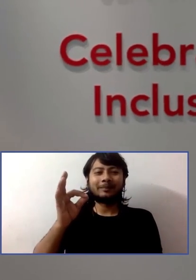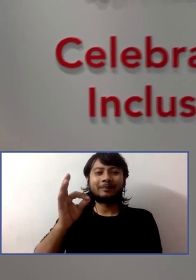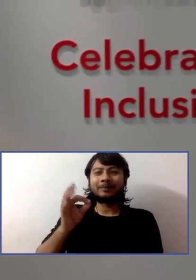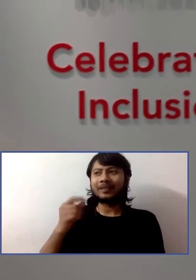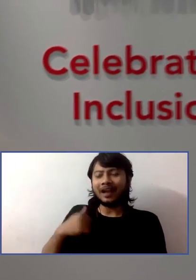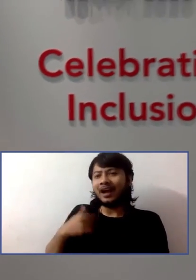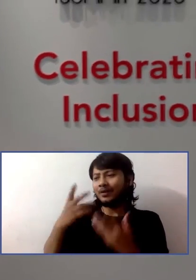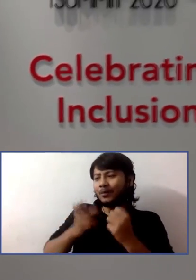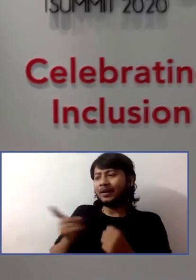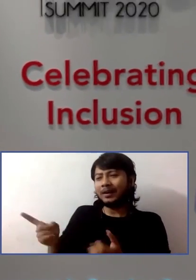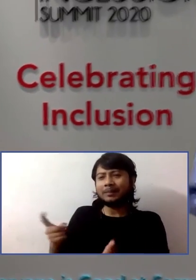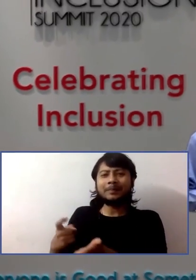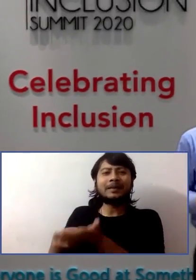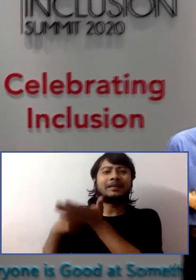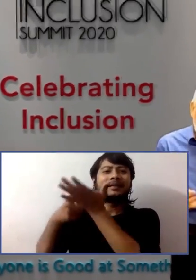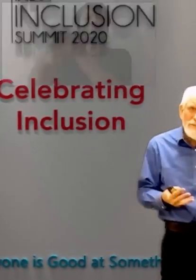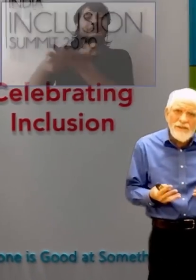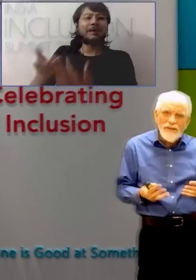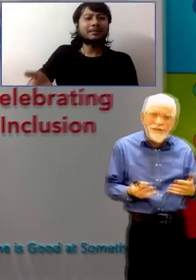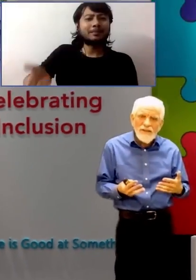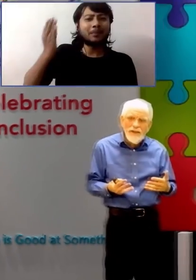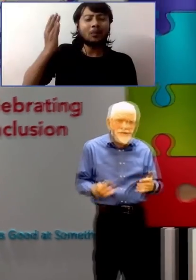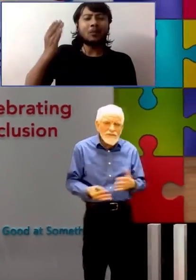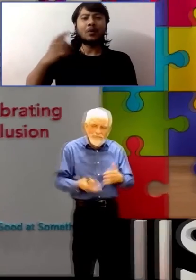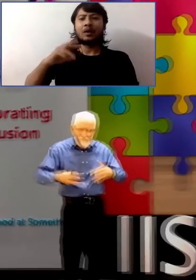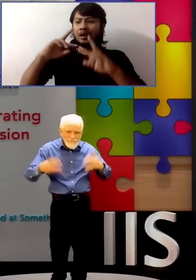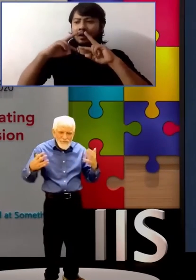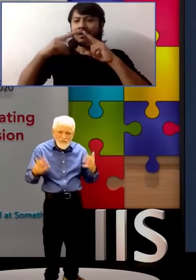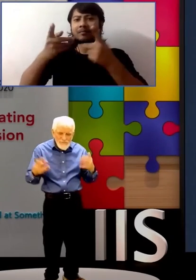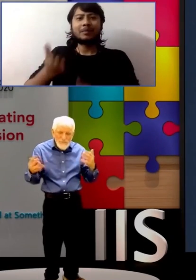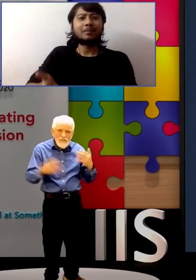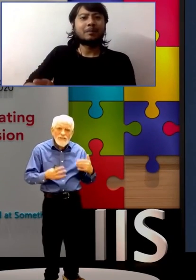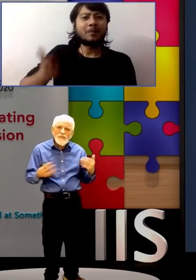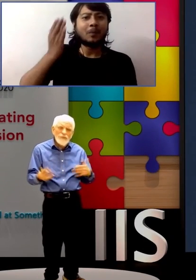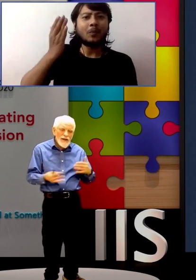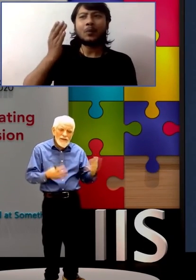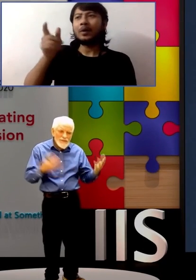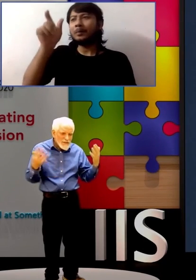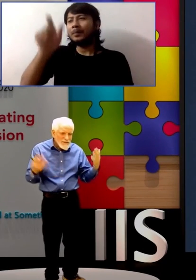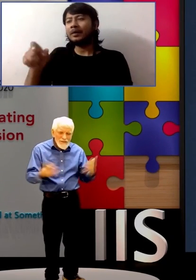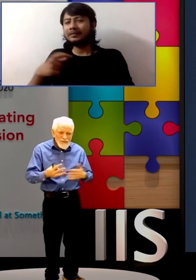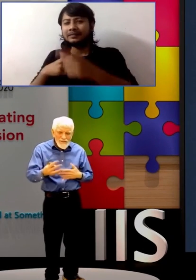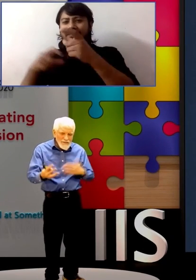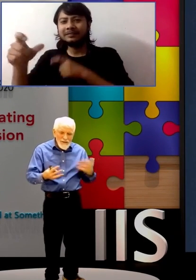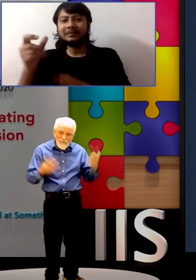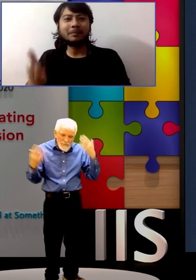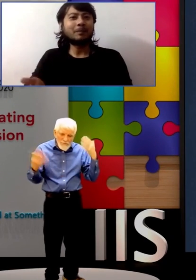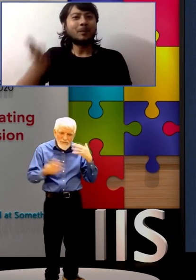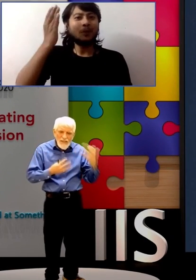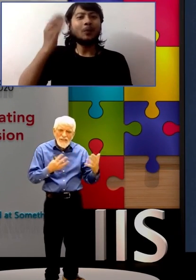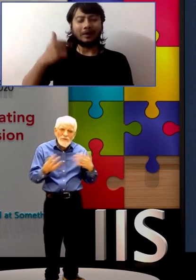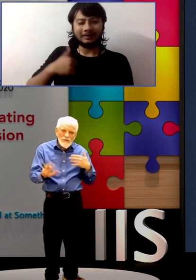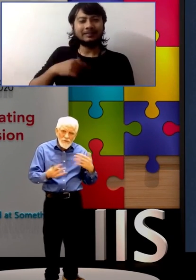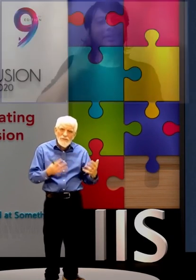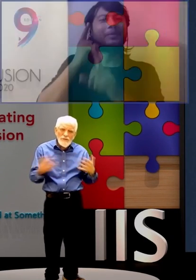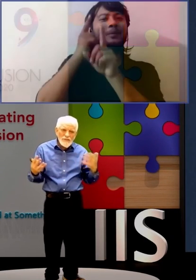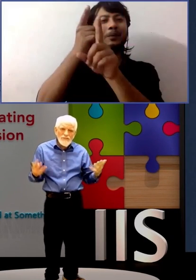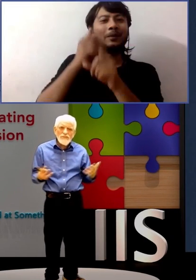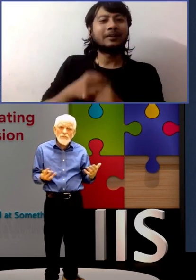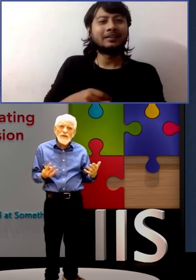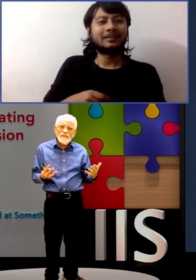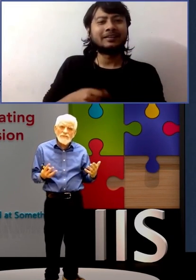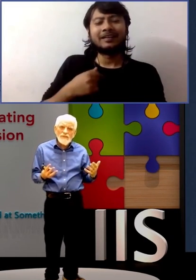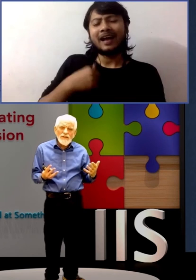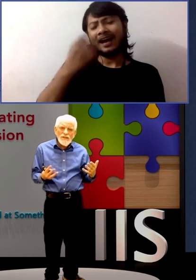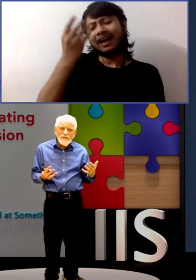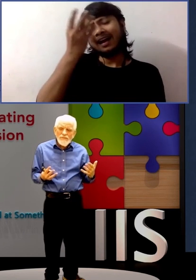more considerate or more responsive. I don't, so she does come back, and I don't remember exactly what it was, but he was